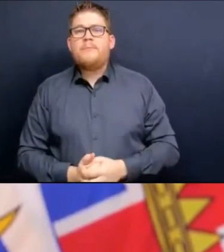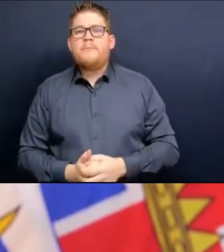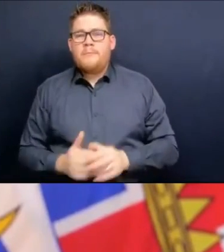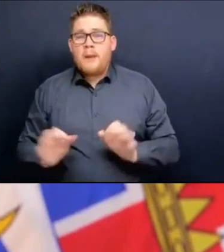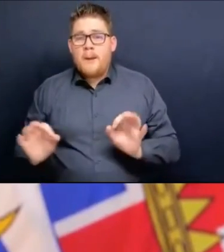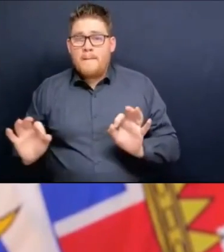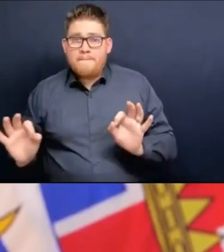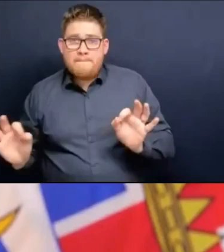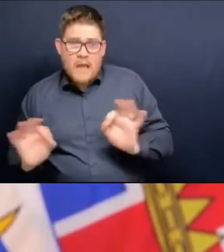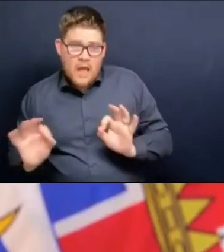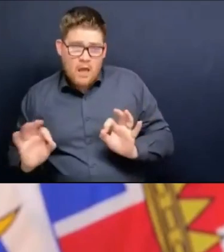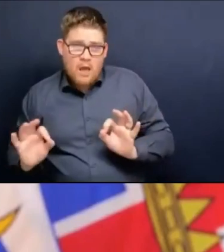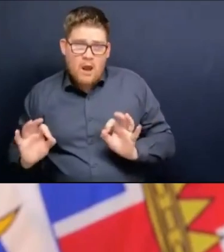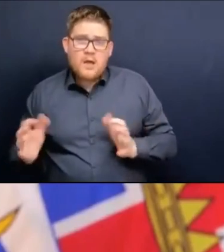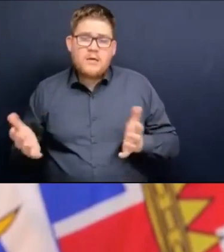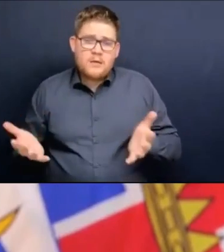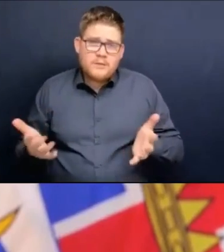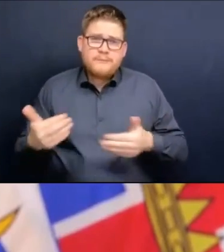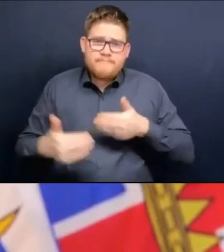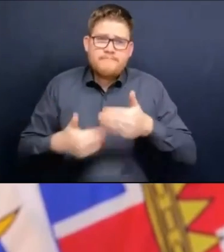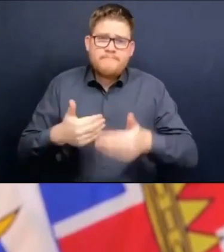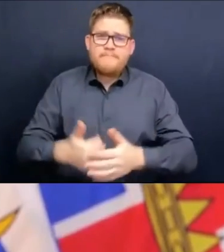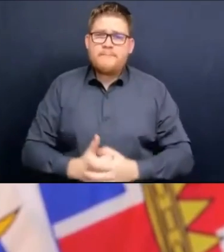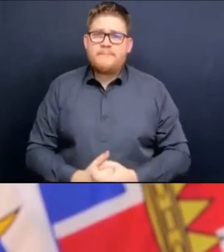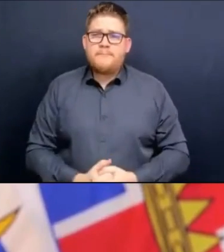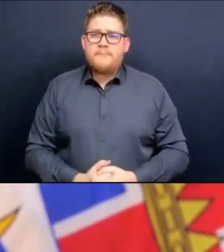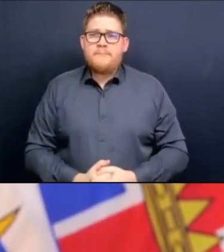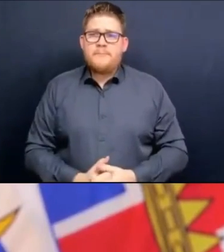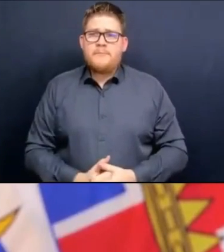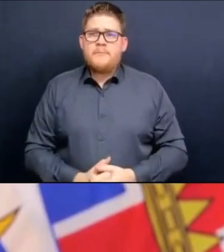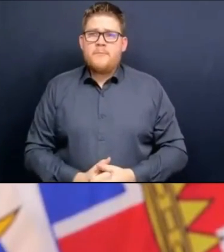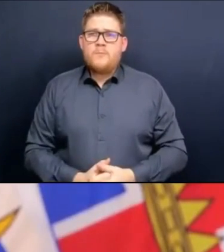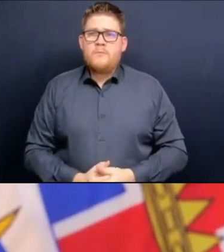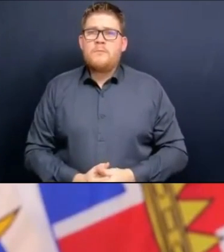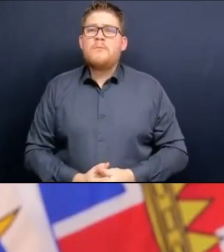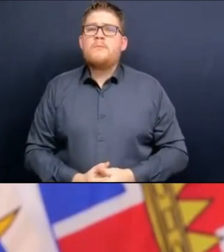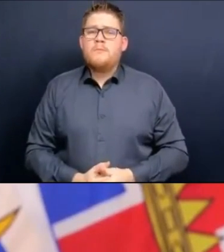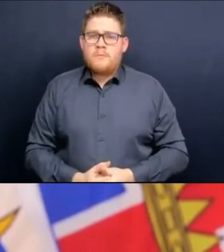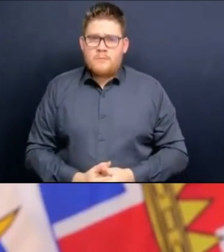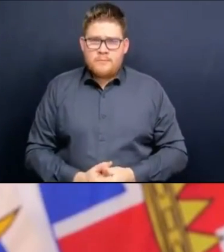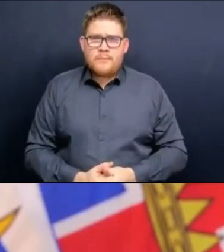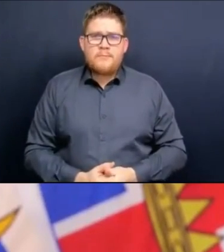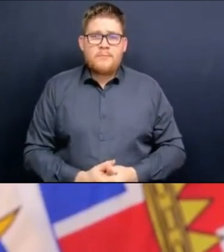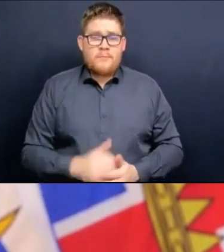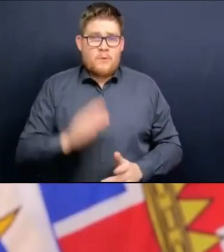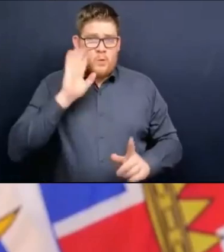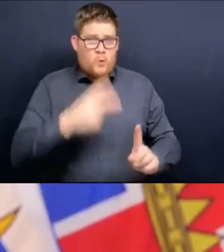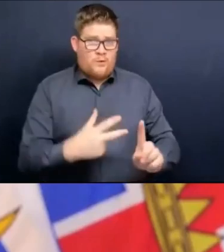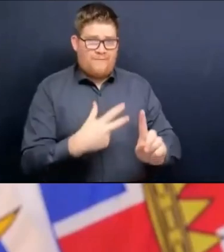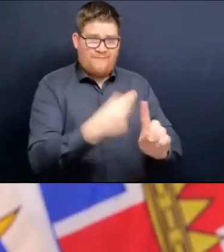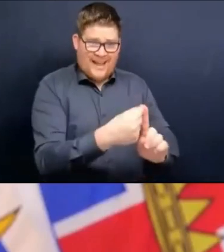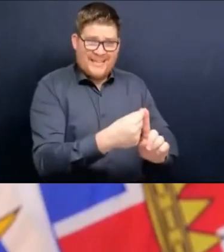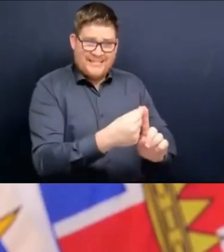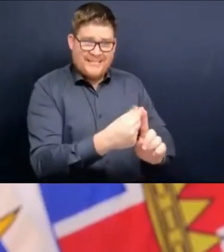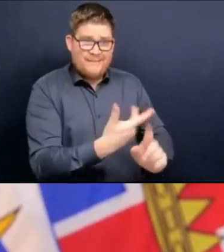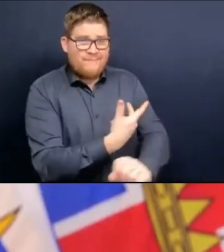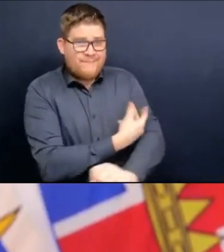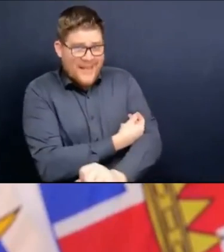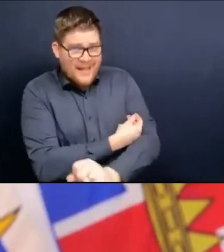vaccination is safe in that age group. The paediatric formulation is working well.